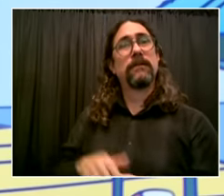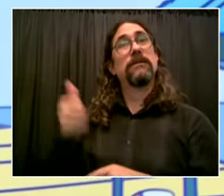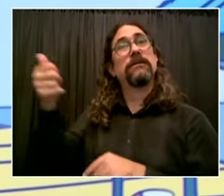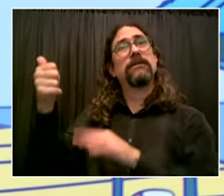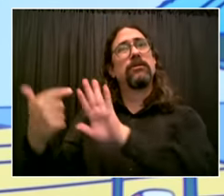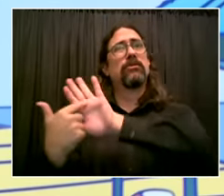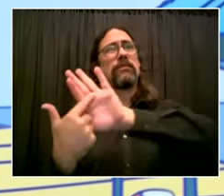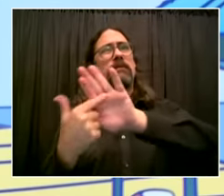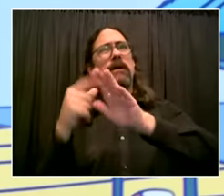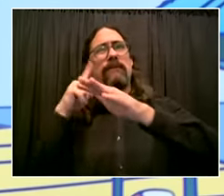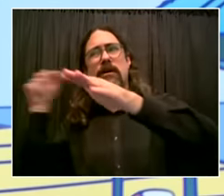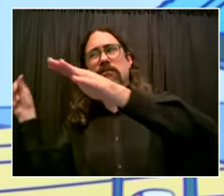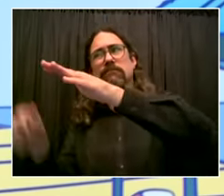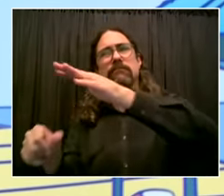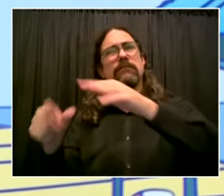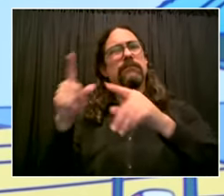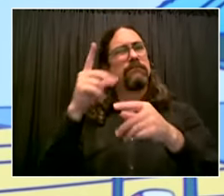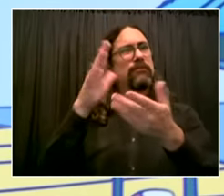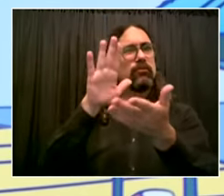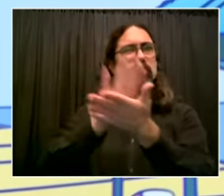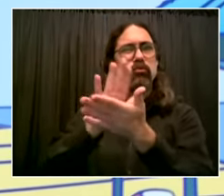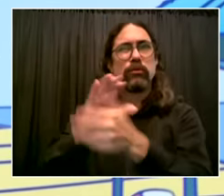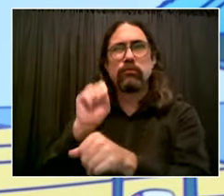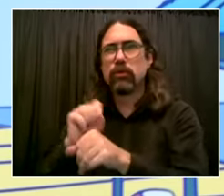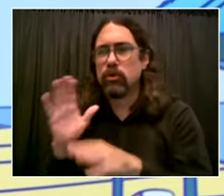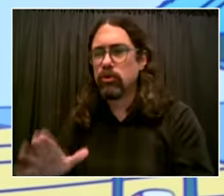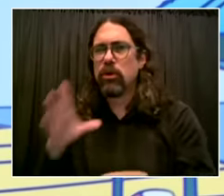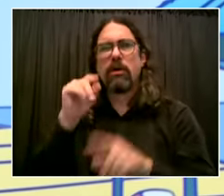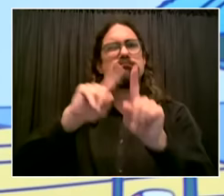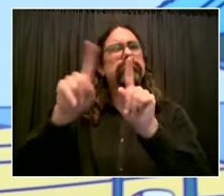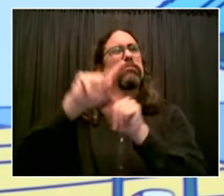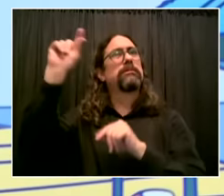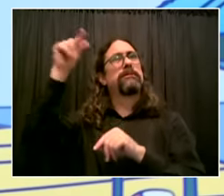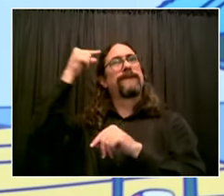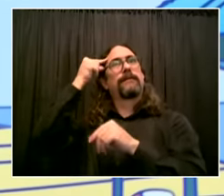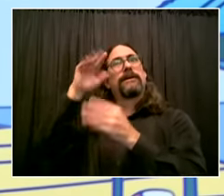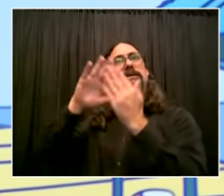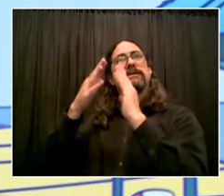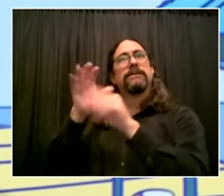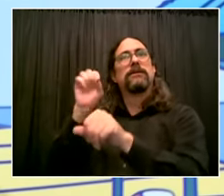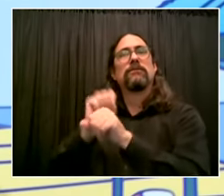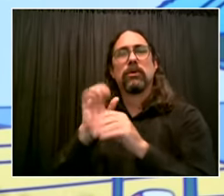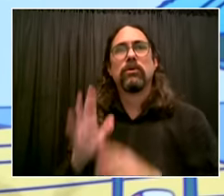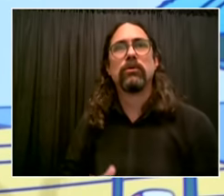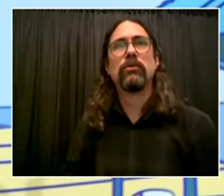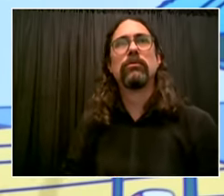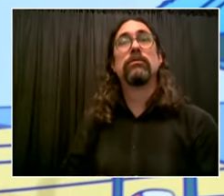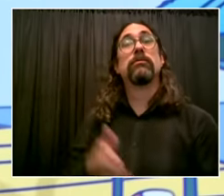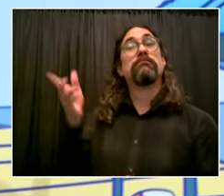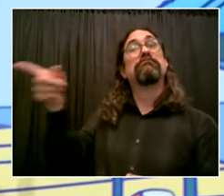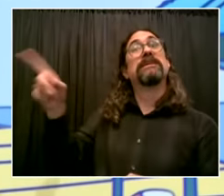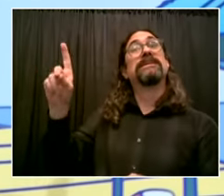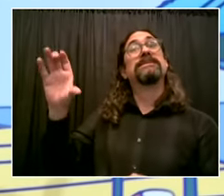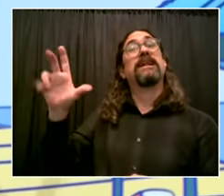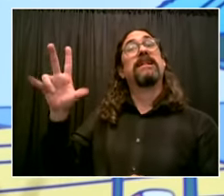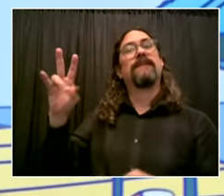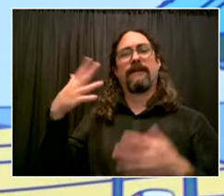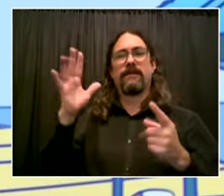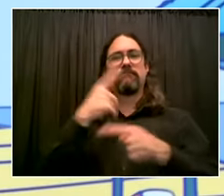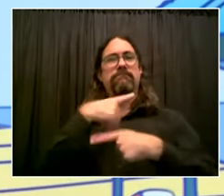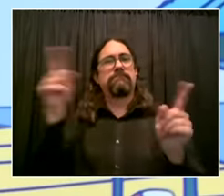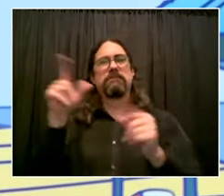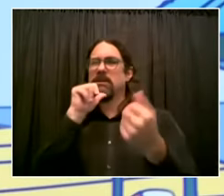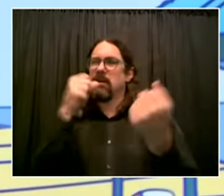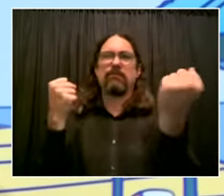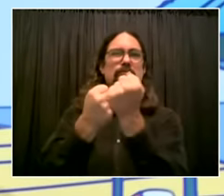so do you see this being an issue as you try to expand this out um to other corners of city government well again we're going to take